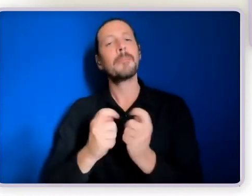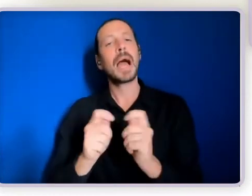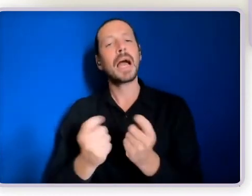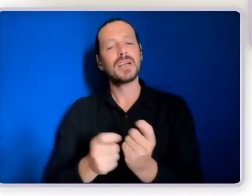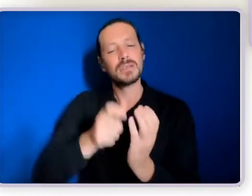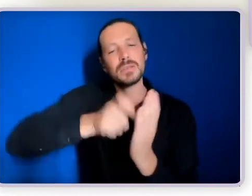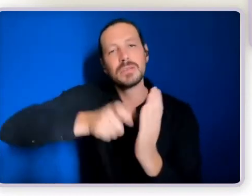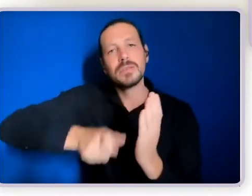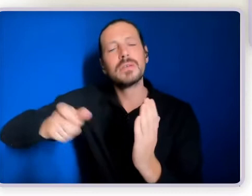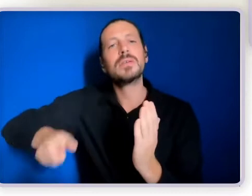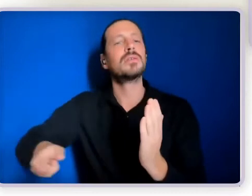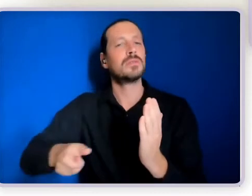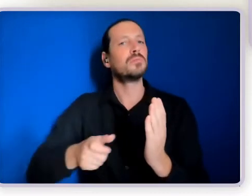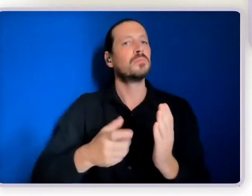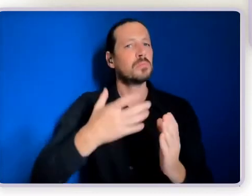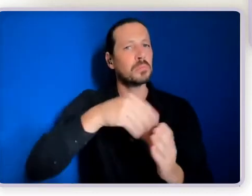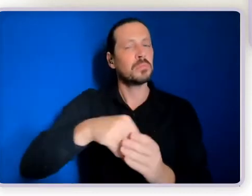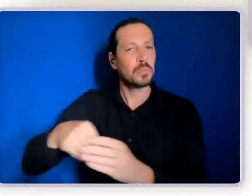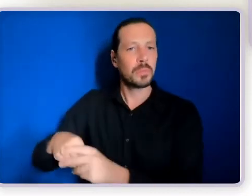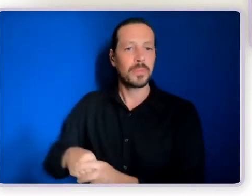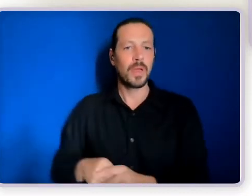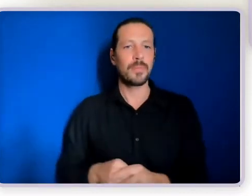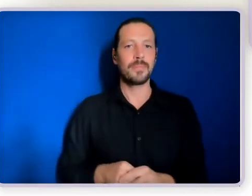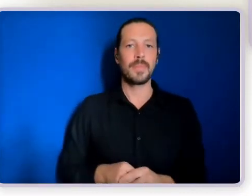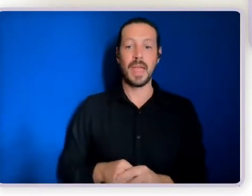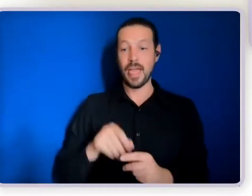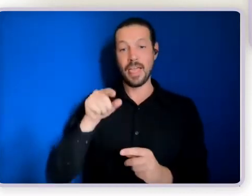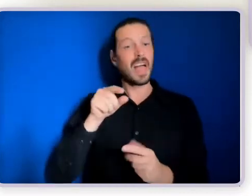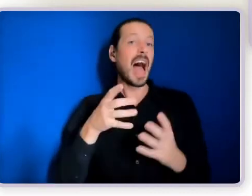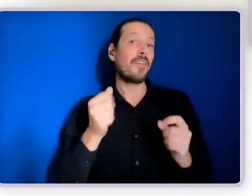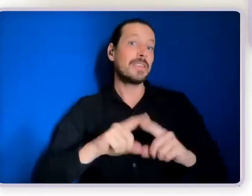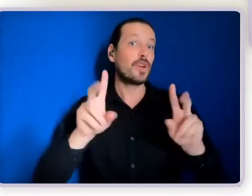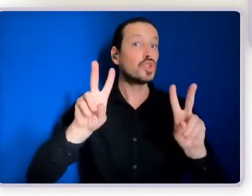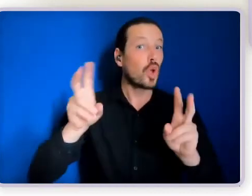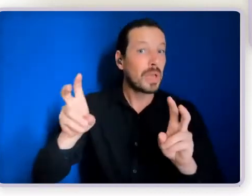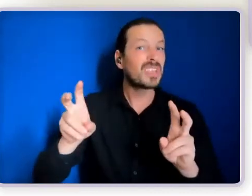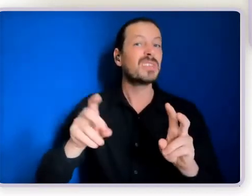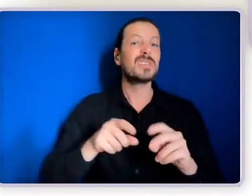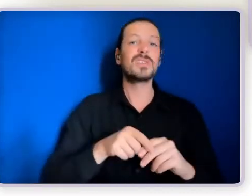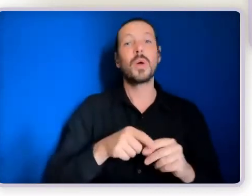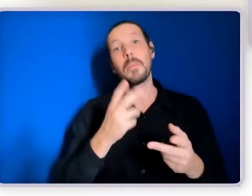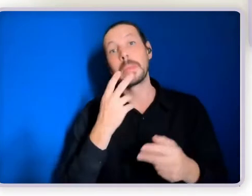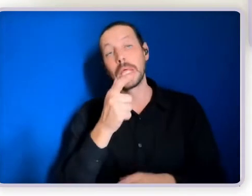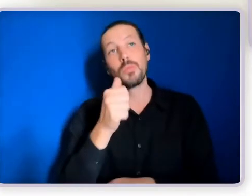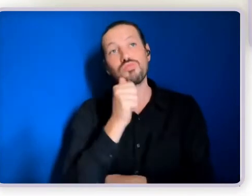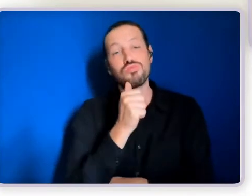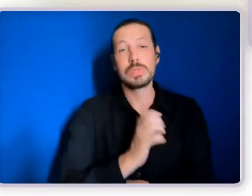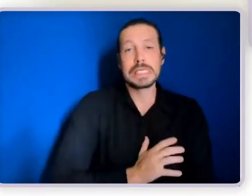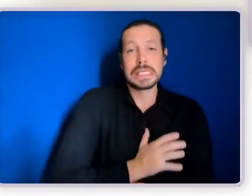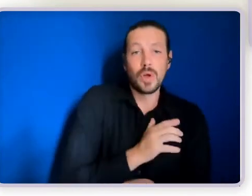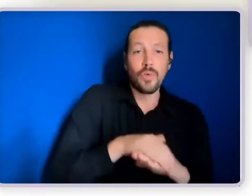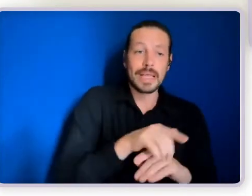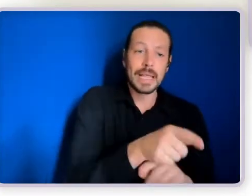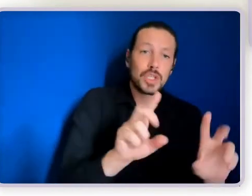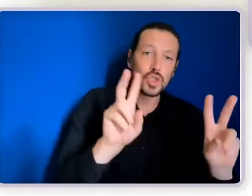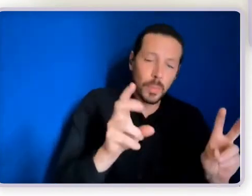years that are topical. So if there's a particular topic you're interested in, you could look up a periodical and get information specifically on that. And more